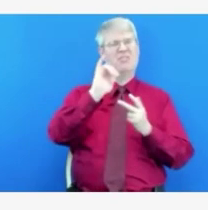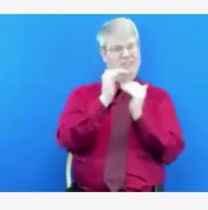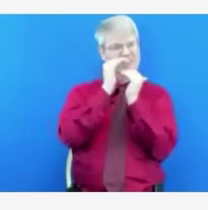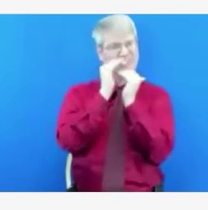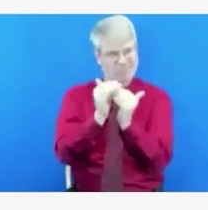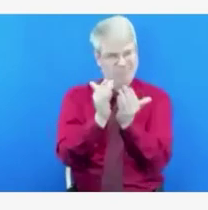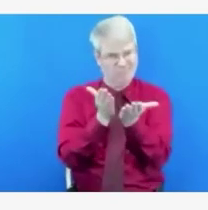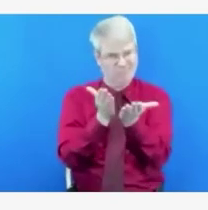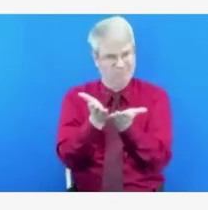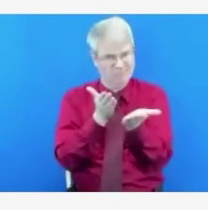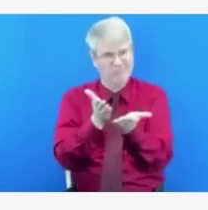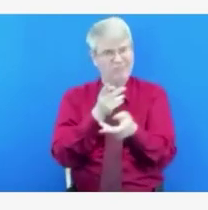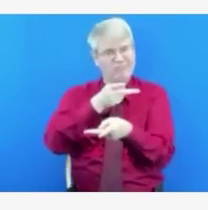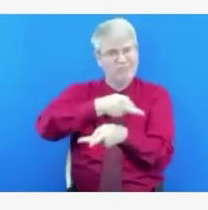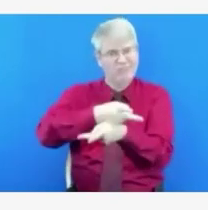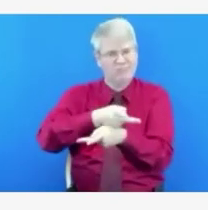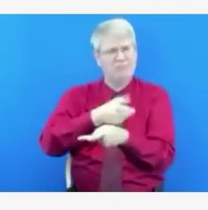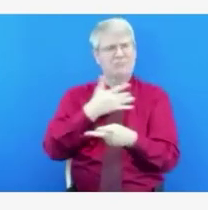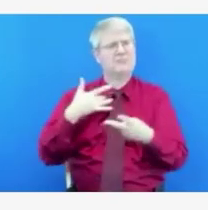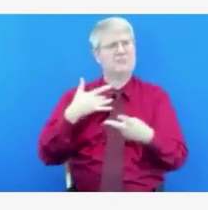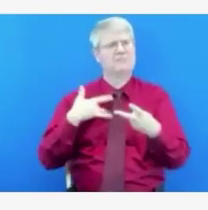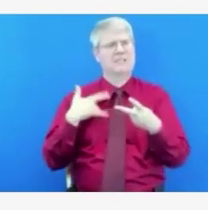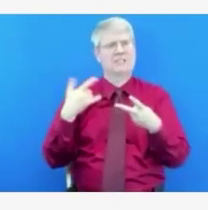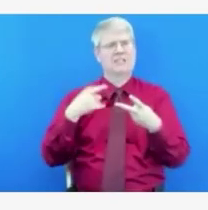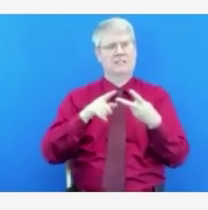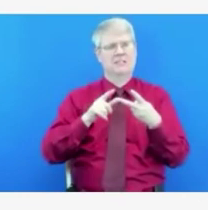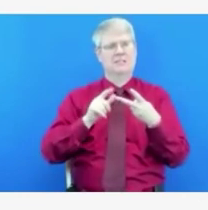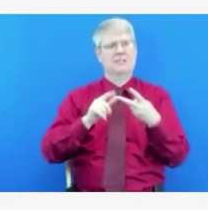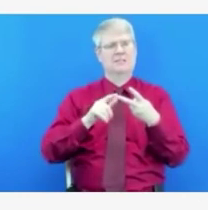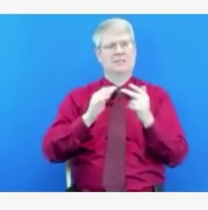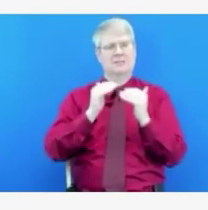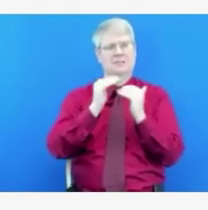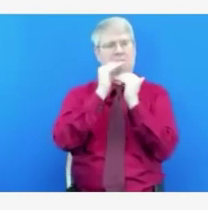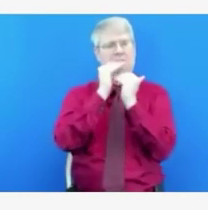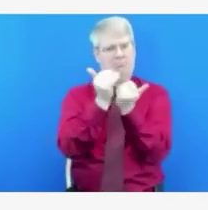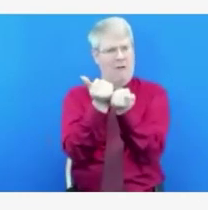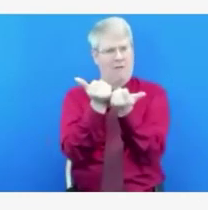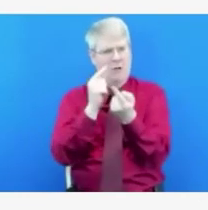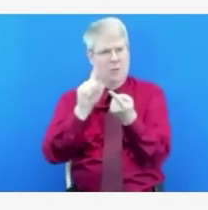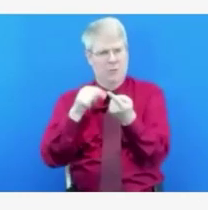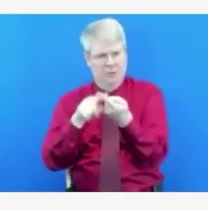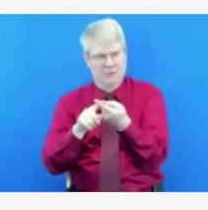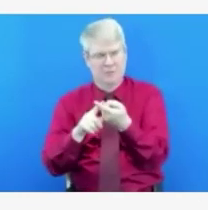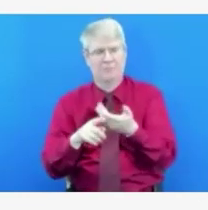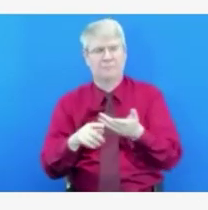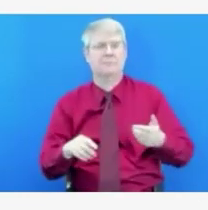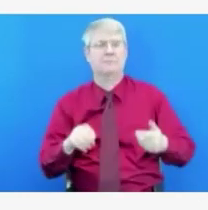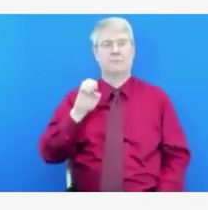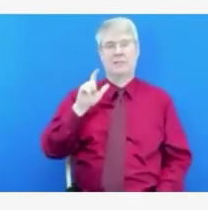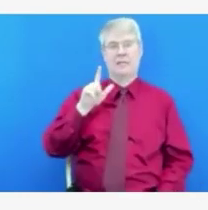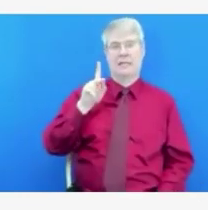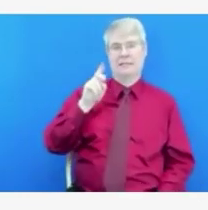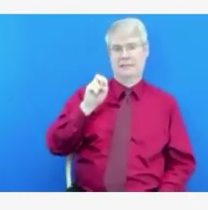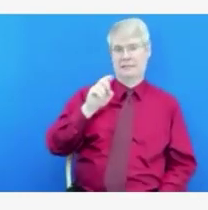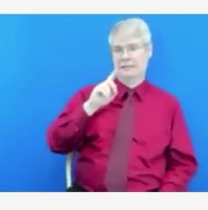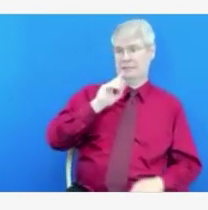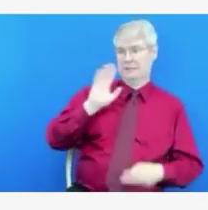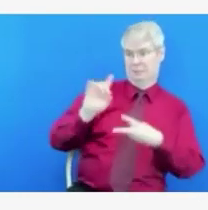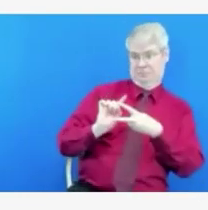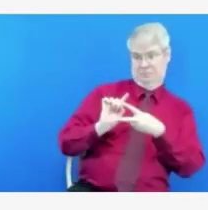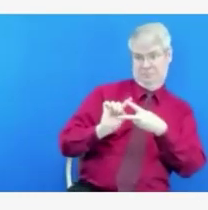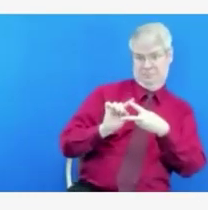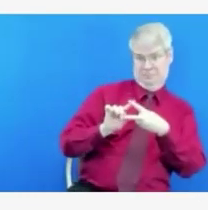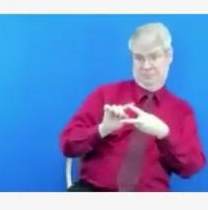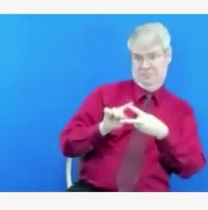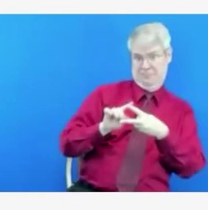send the second half over to the director. But the first part of that is we have extended the funding available to hospitals through the